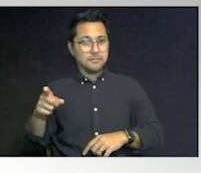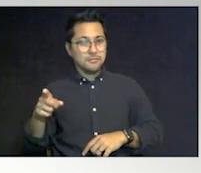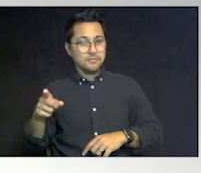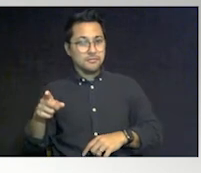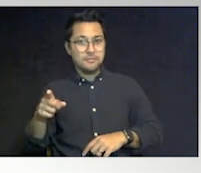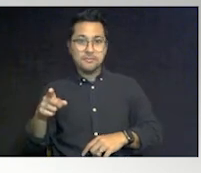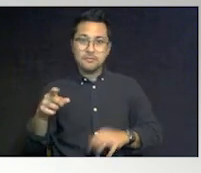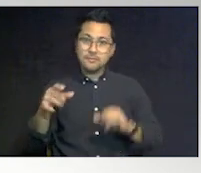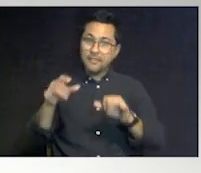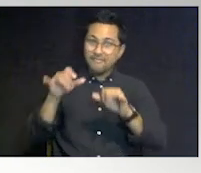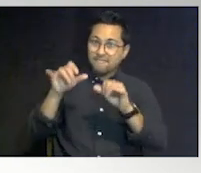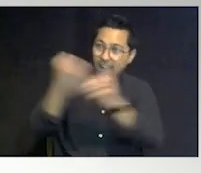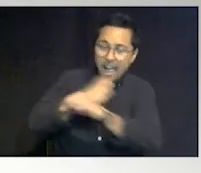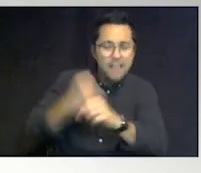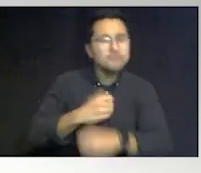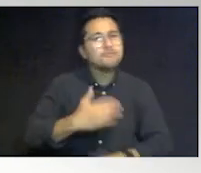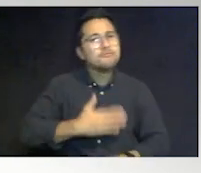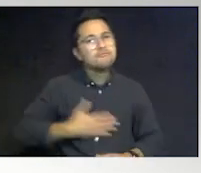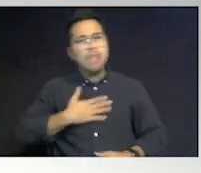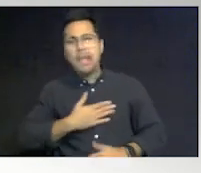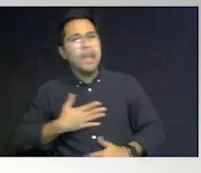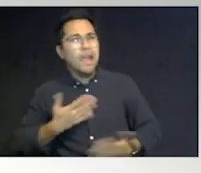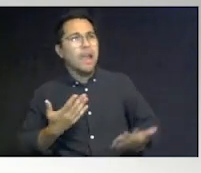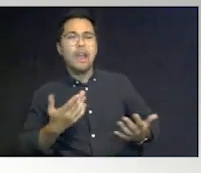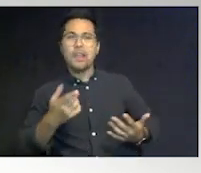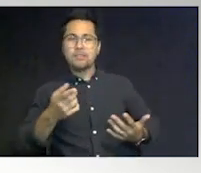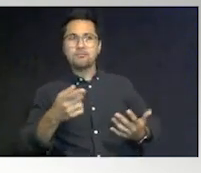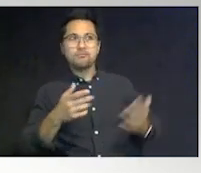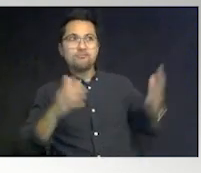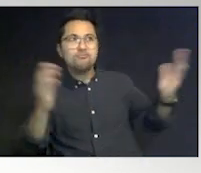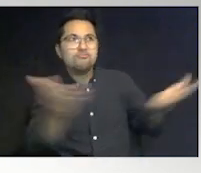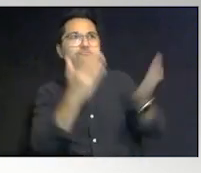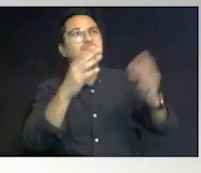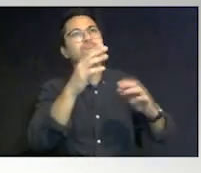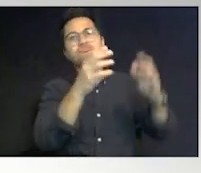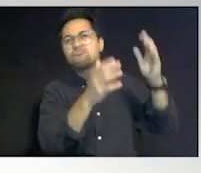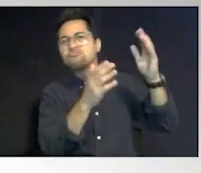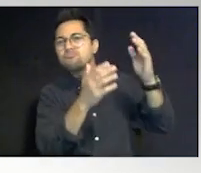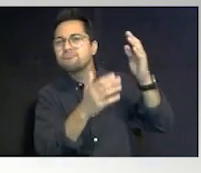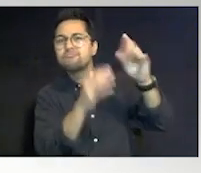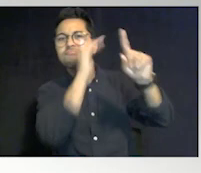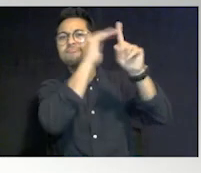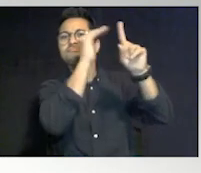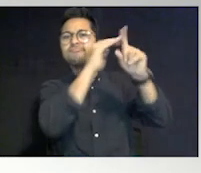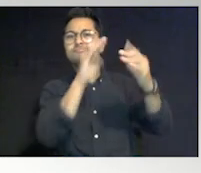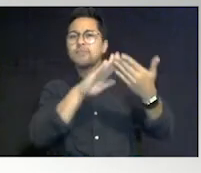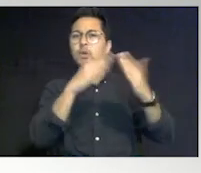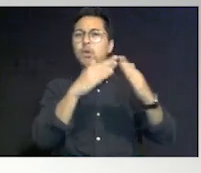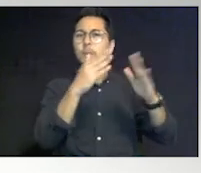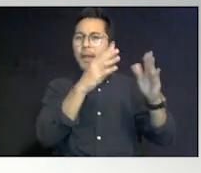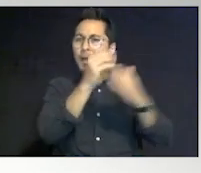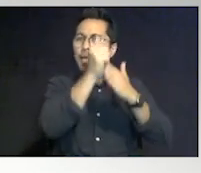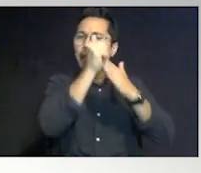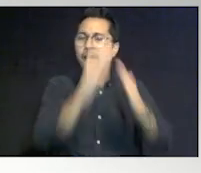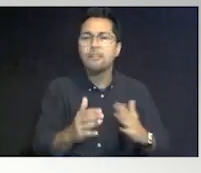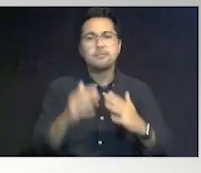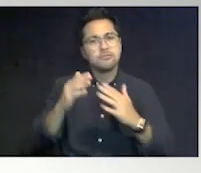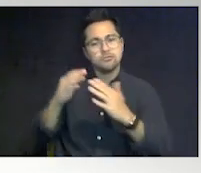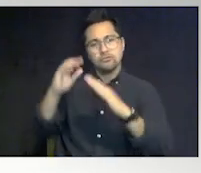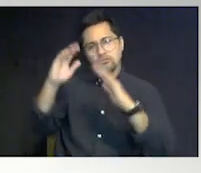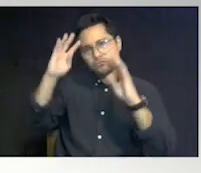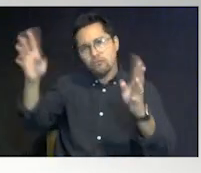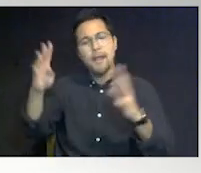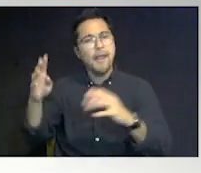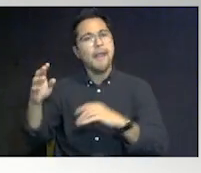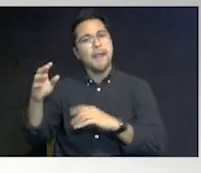wants it to do. So please go out there and push your community leader to create some sort of program to protect our children